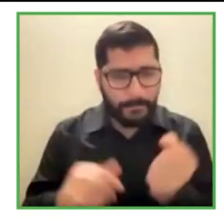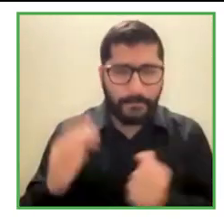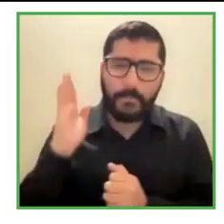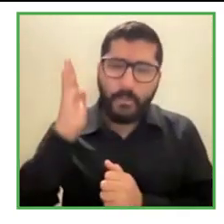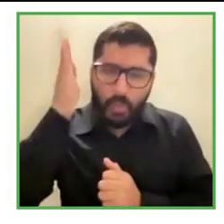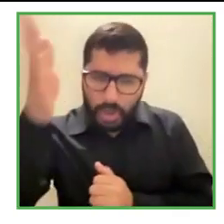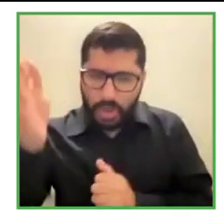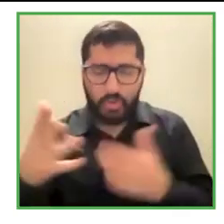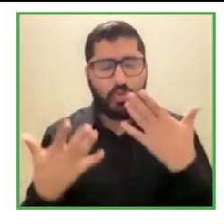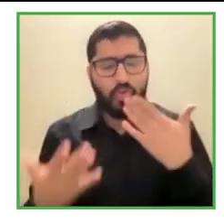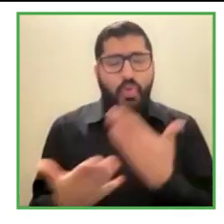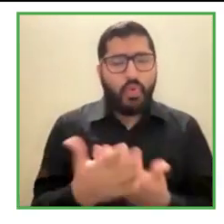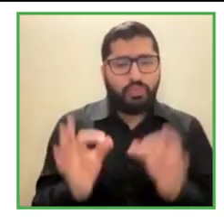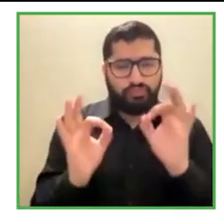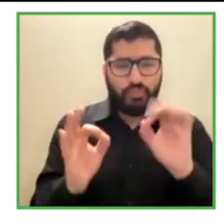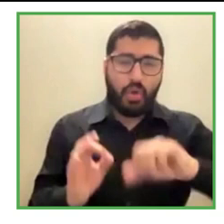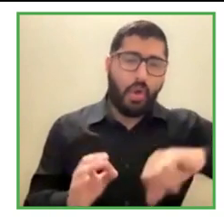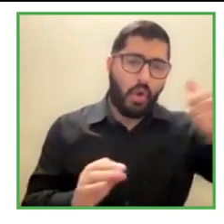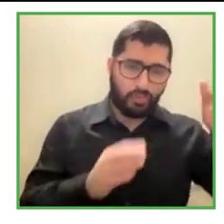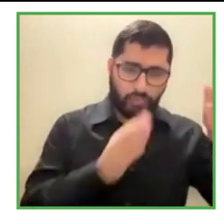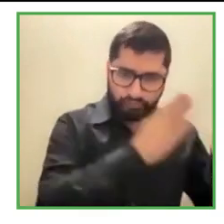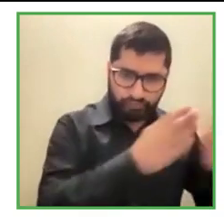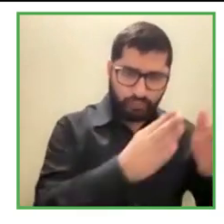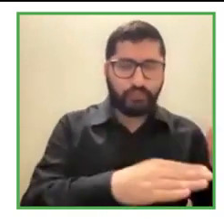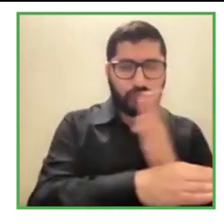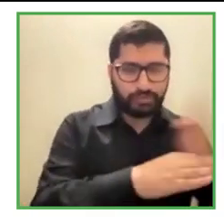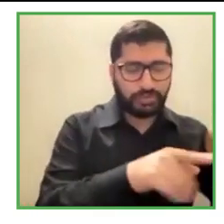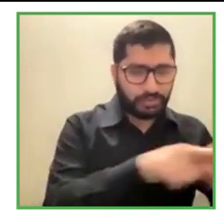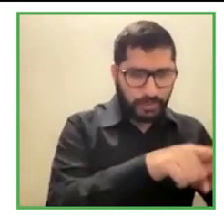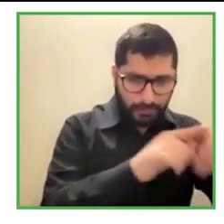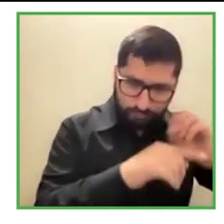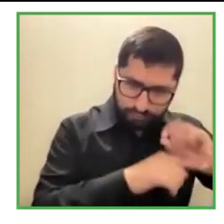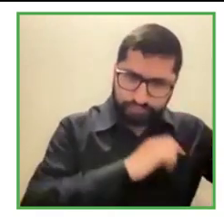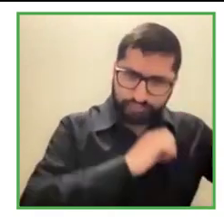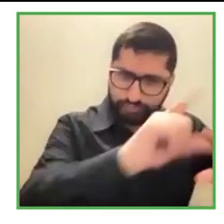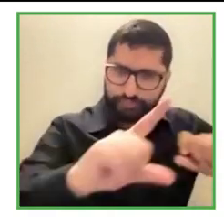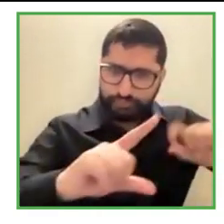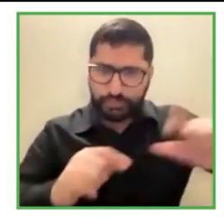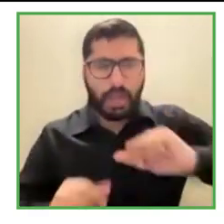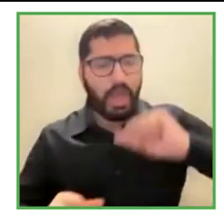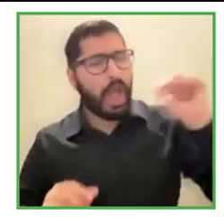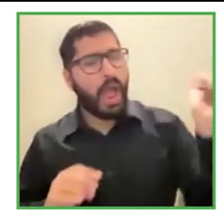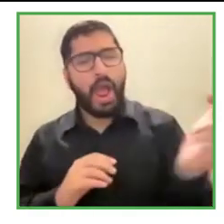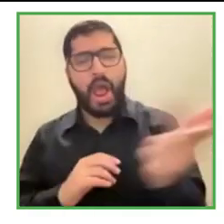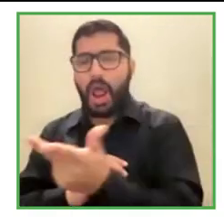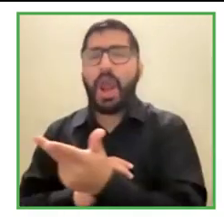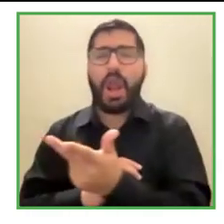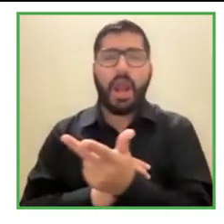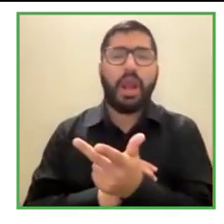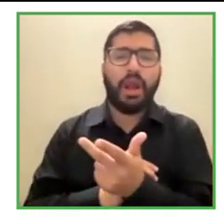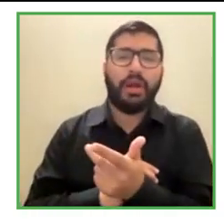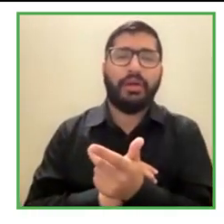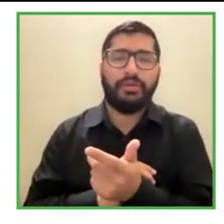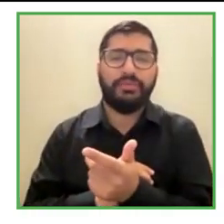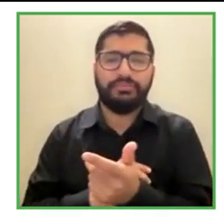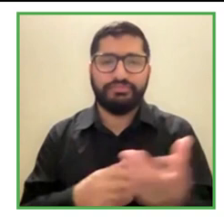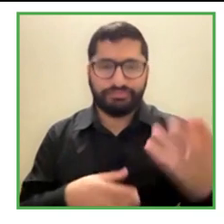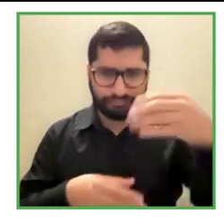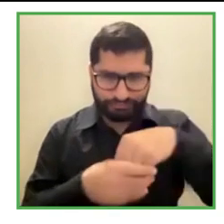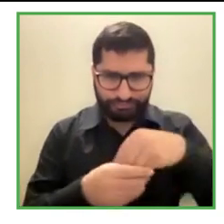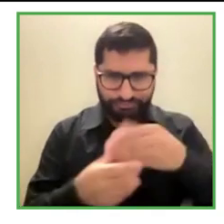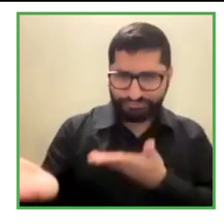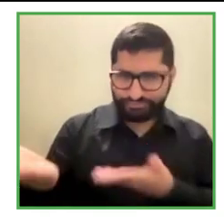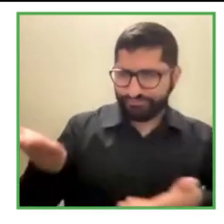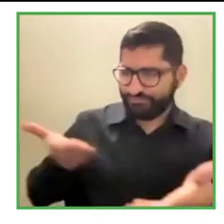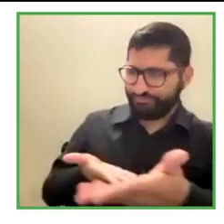everybody was in the shoes of people with disabilities with limitations to mobility and limitations to go everywhere and